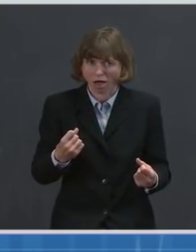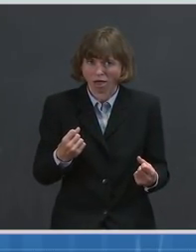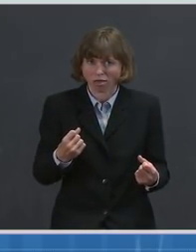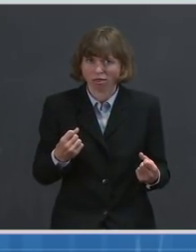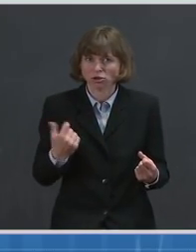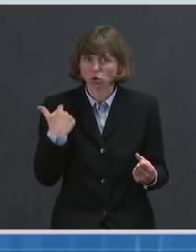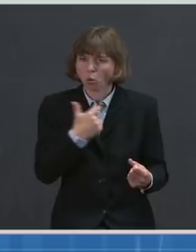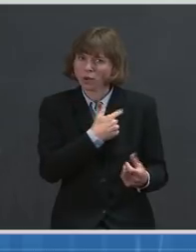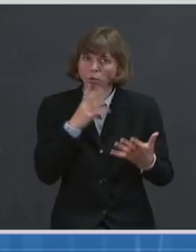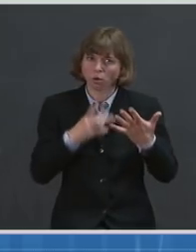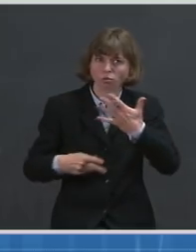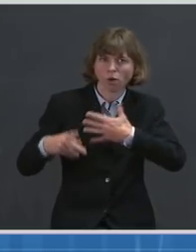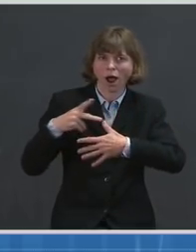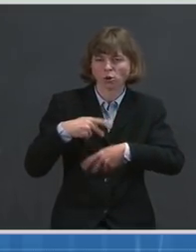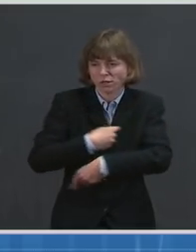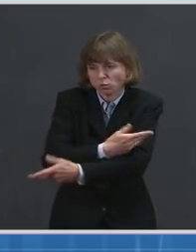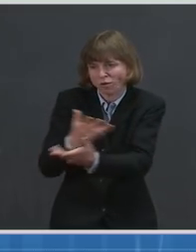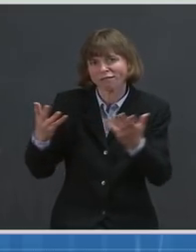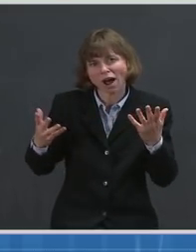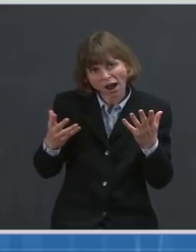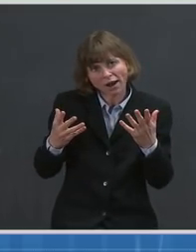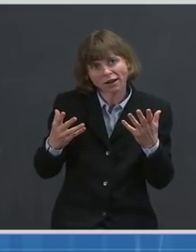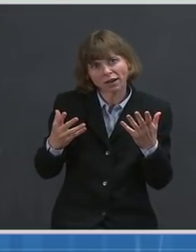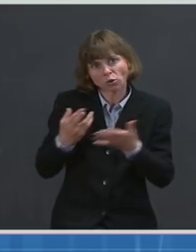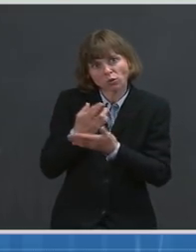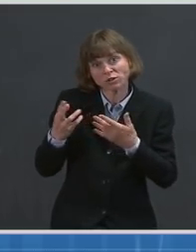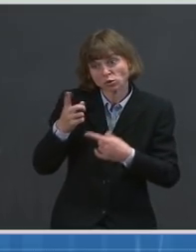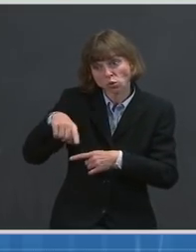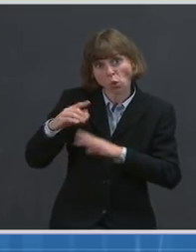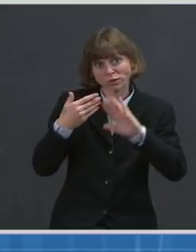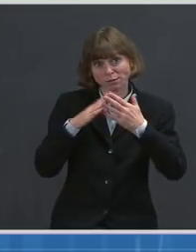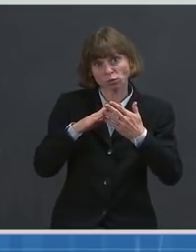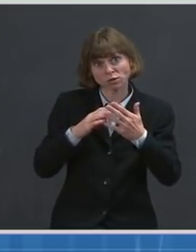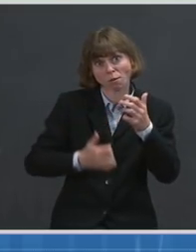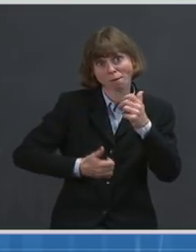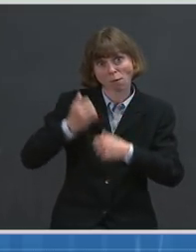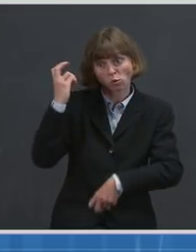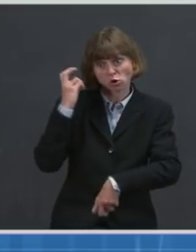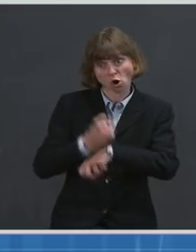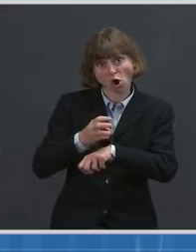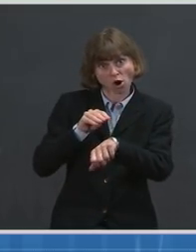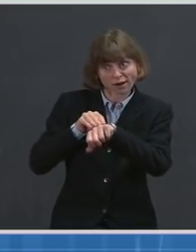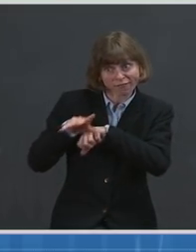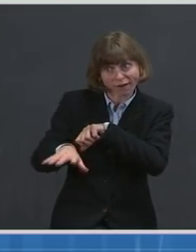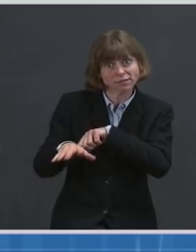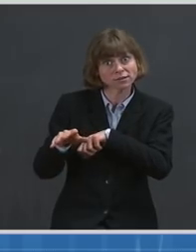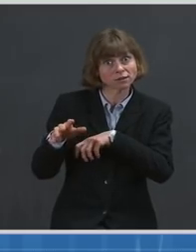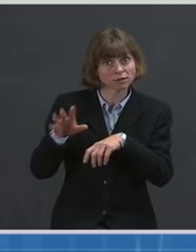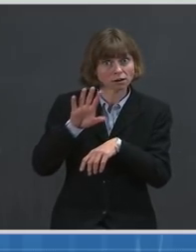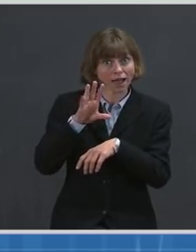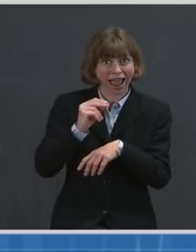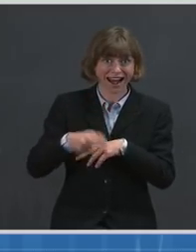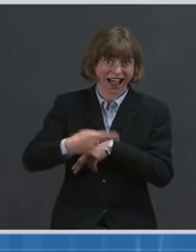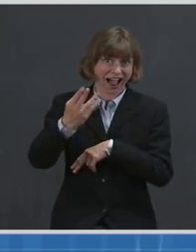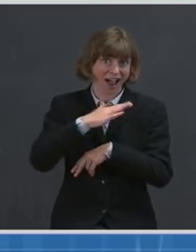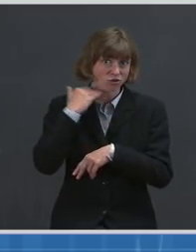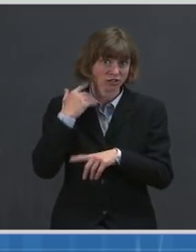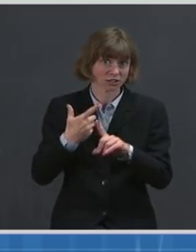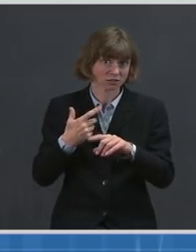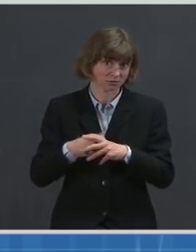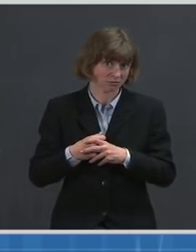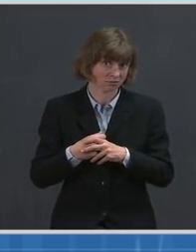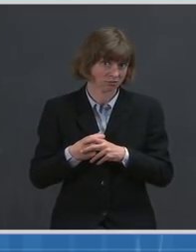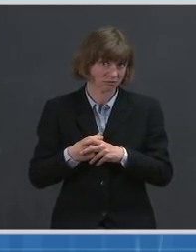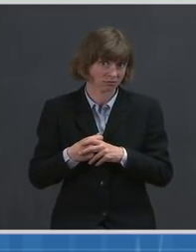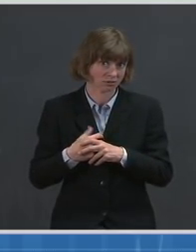resources to those areas and communities that have been hardest hit and are at highest risk. As we fight against